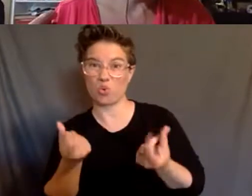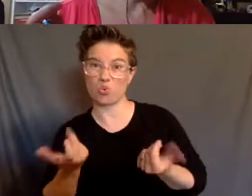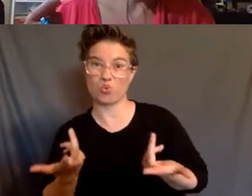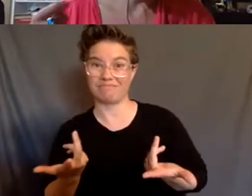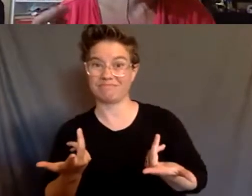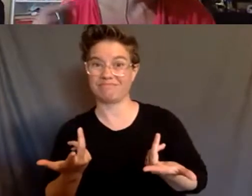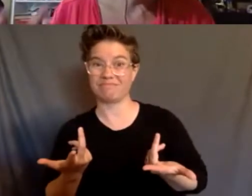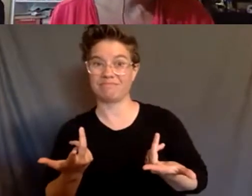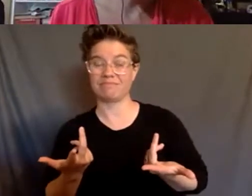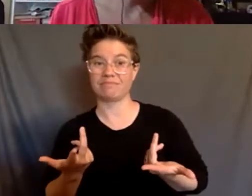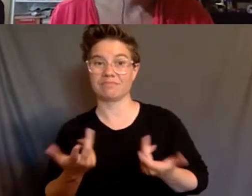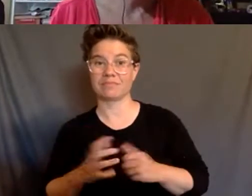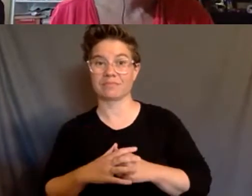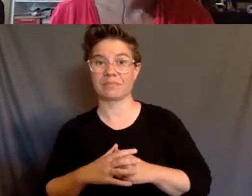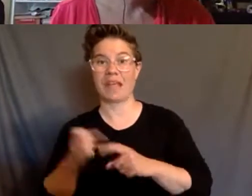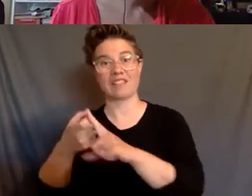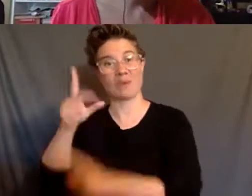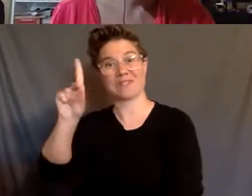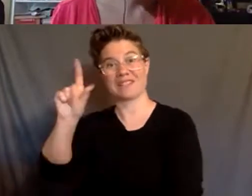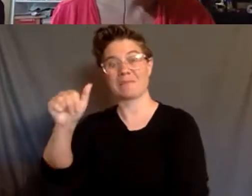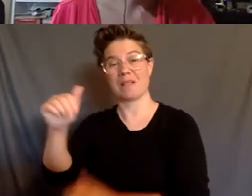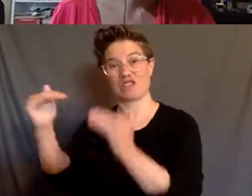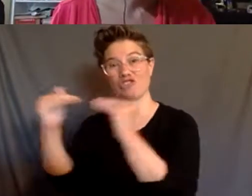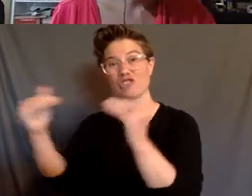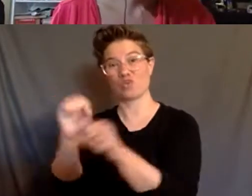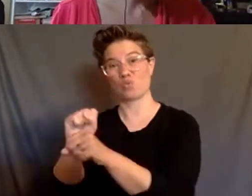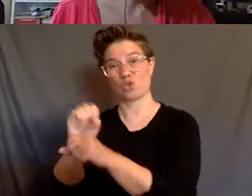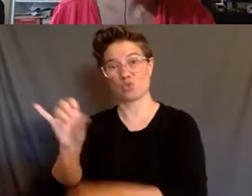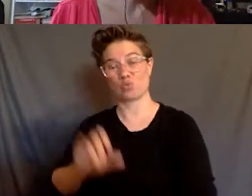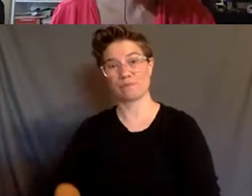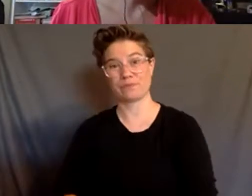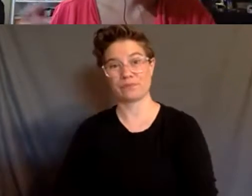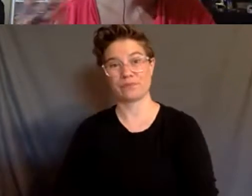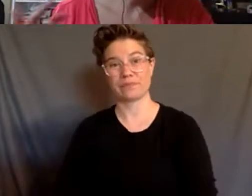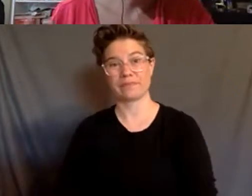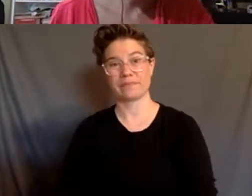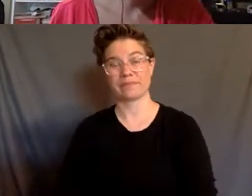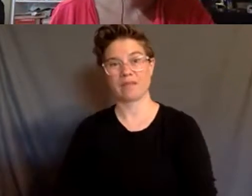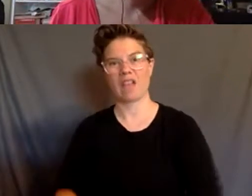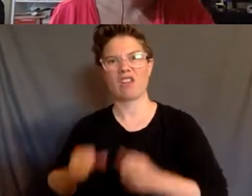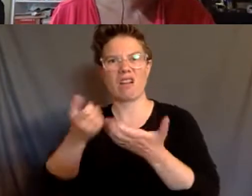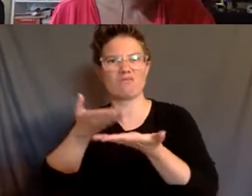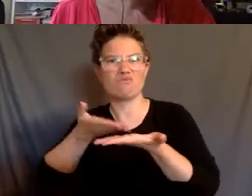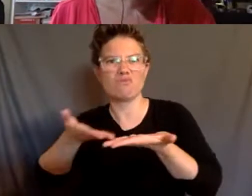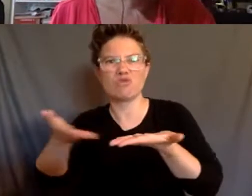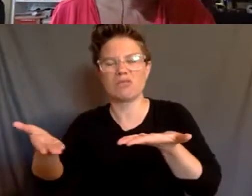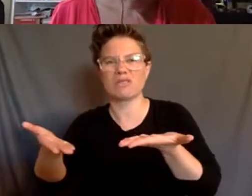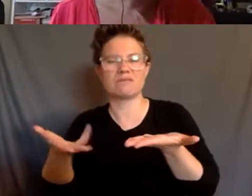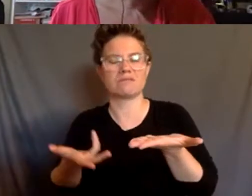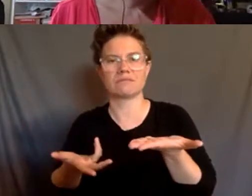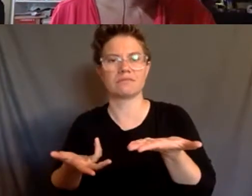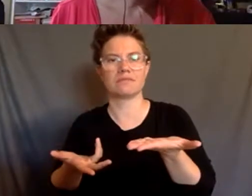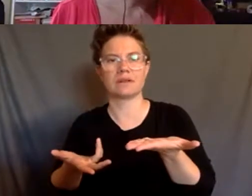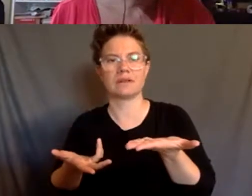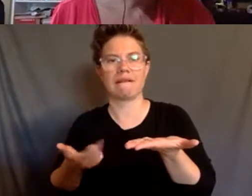we also get from disability justice work as well. So I think there's a lot of sources that I'm, um, a